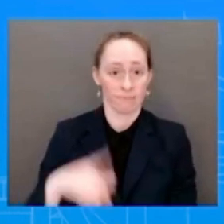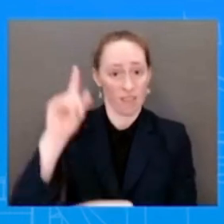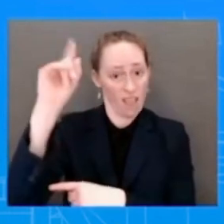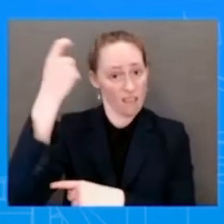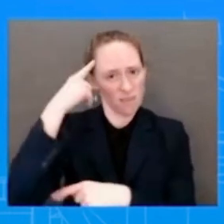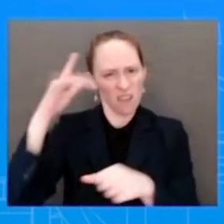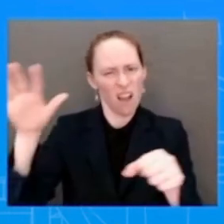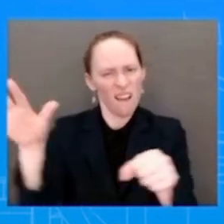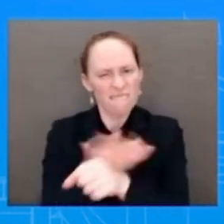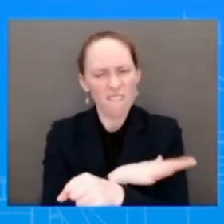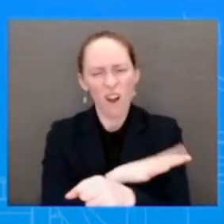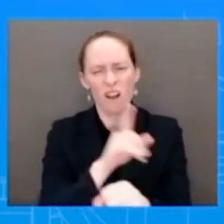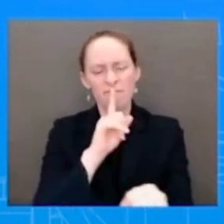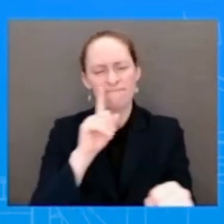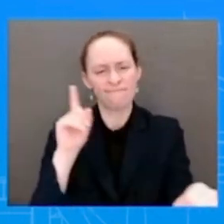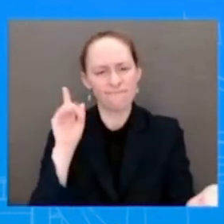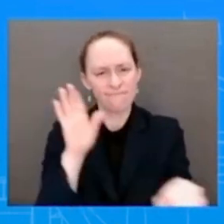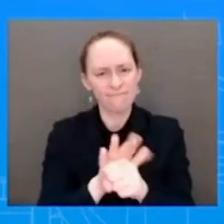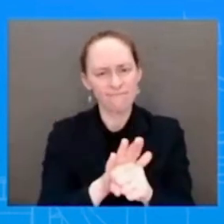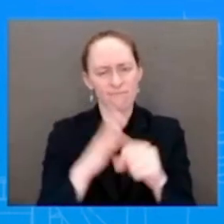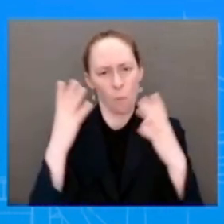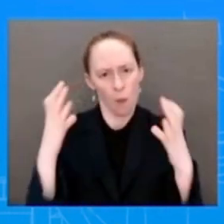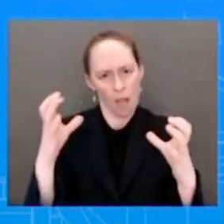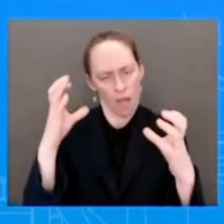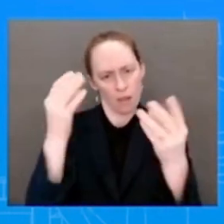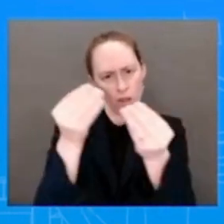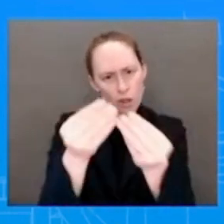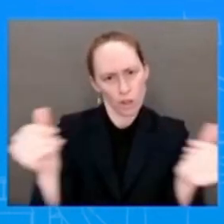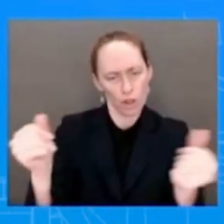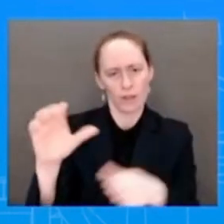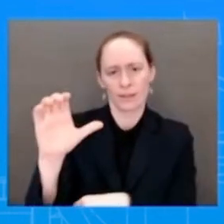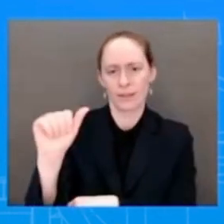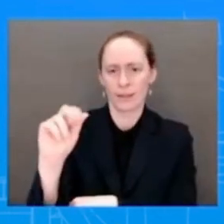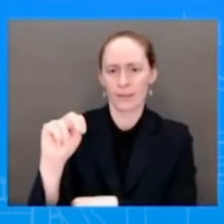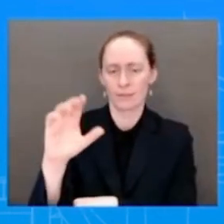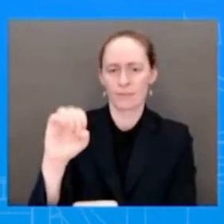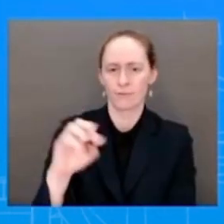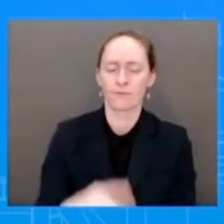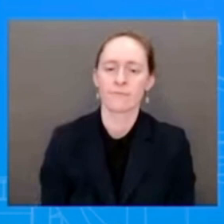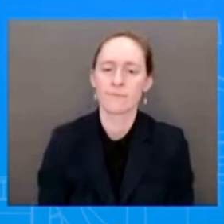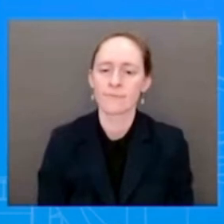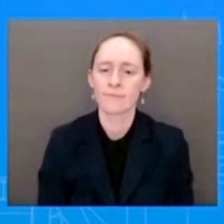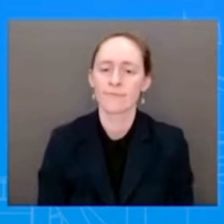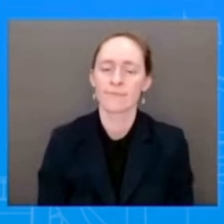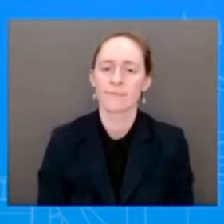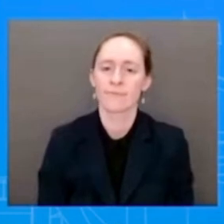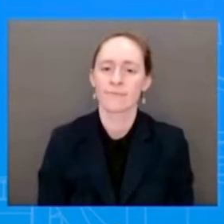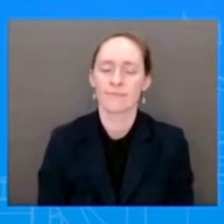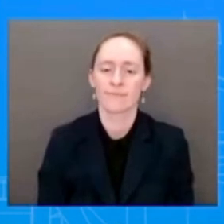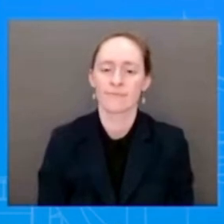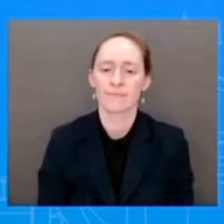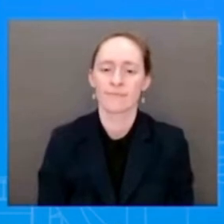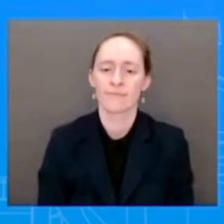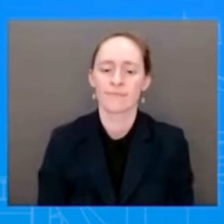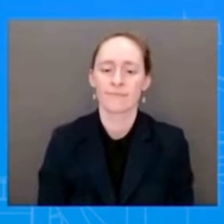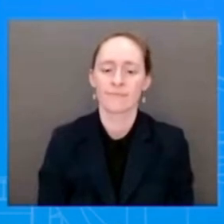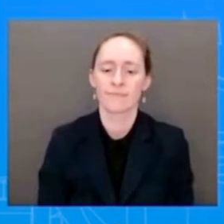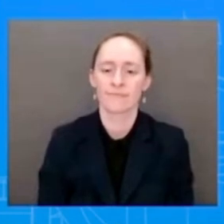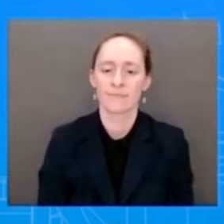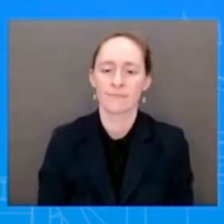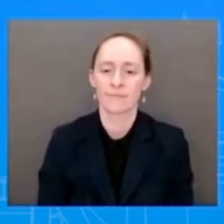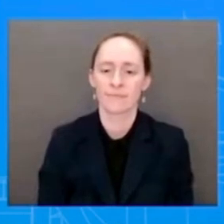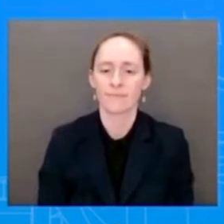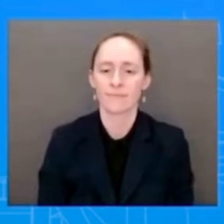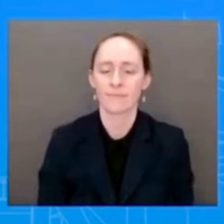Finally, I wanted to say a few words about an incredible colleague that I have had the pleasure of working with who will soon be